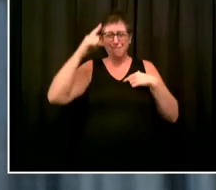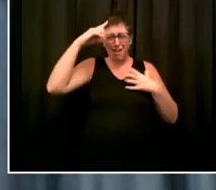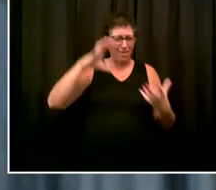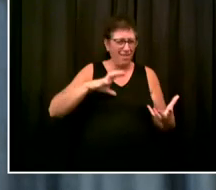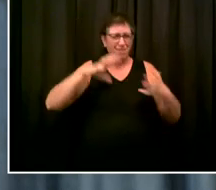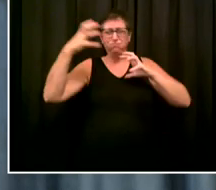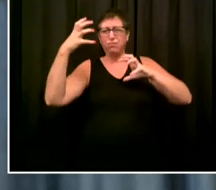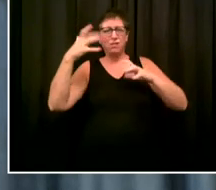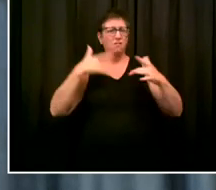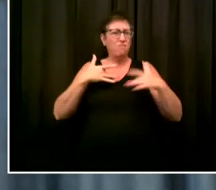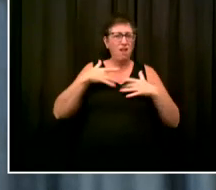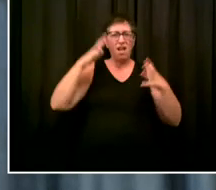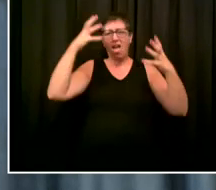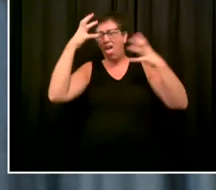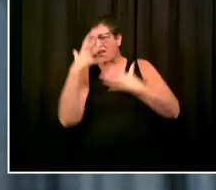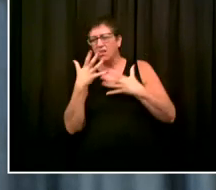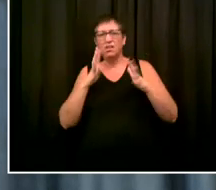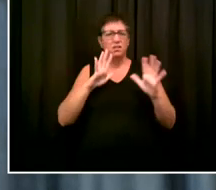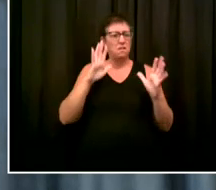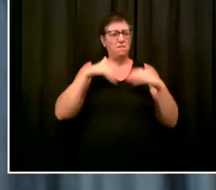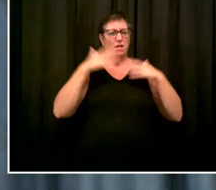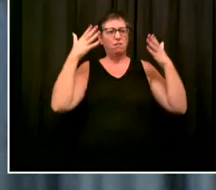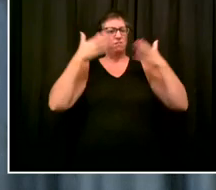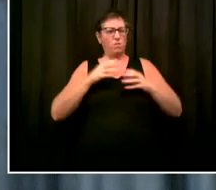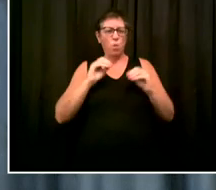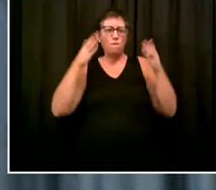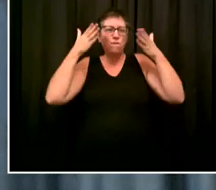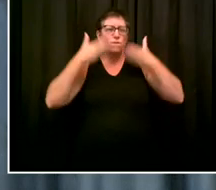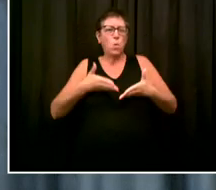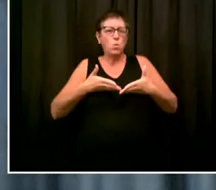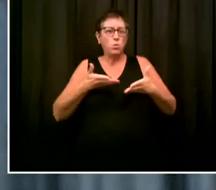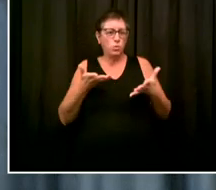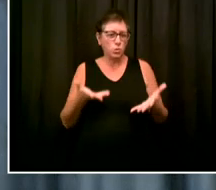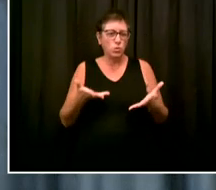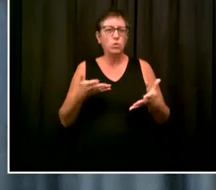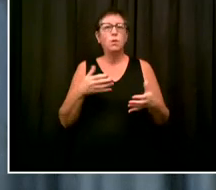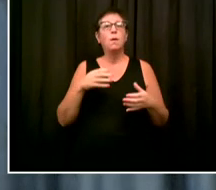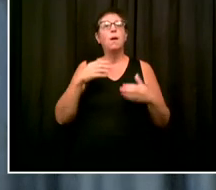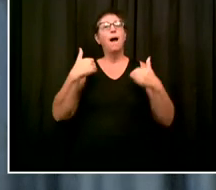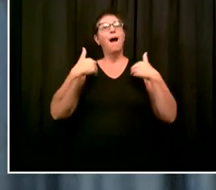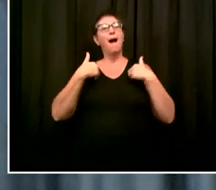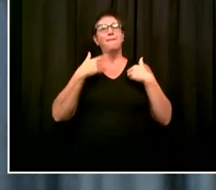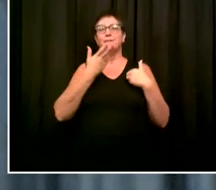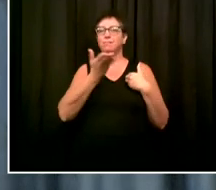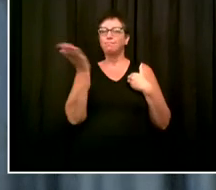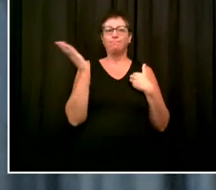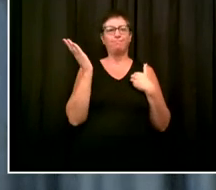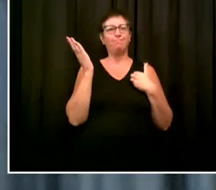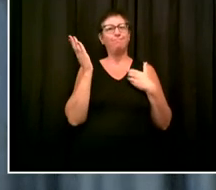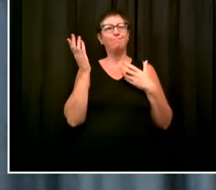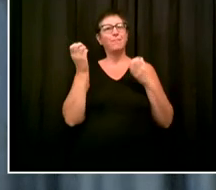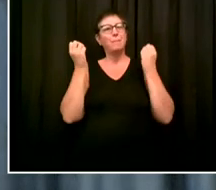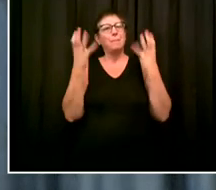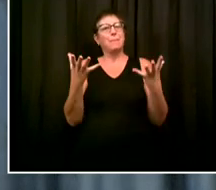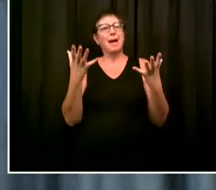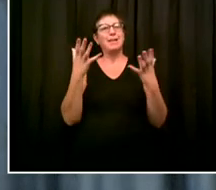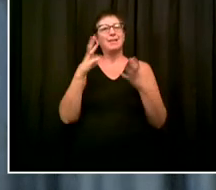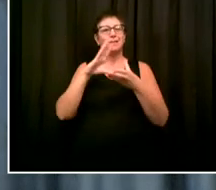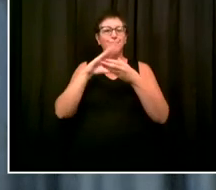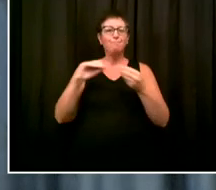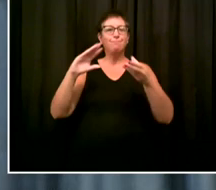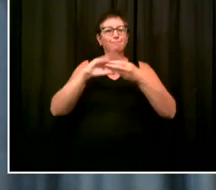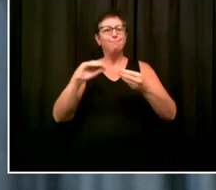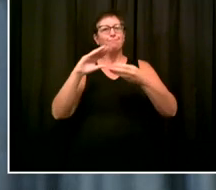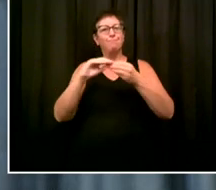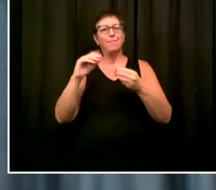happening. So I have anecdotal information. I'm sure the